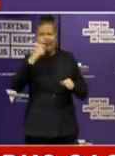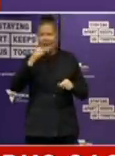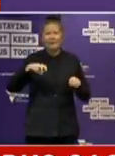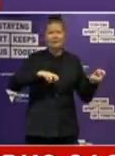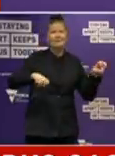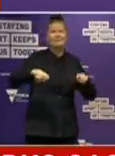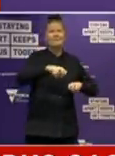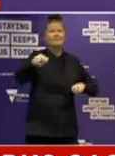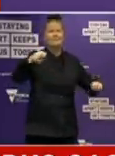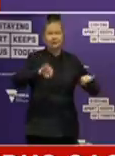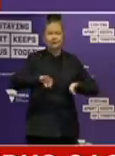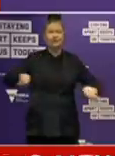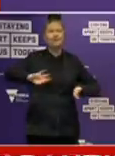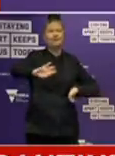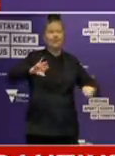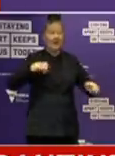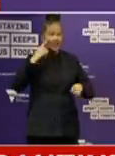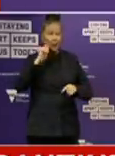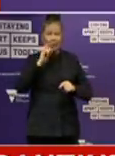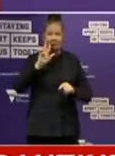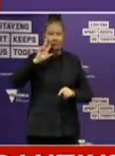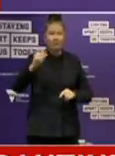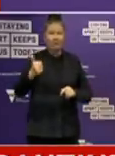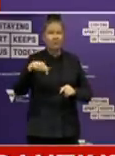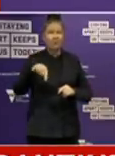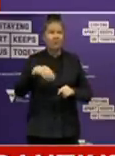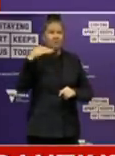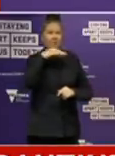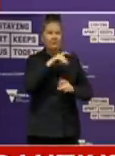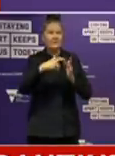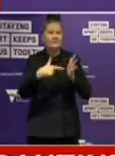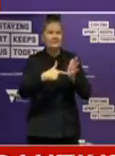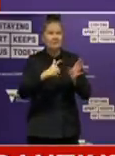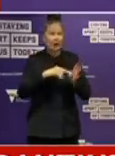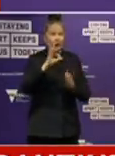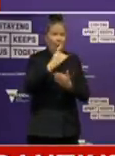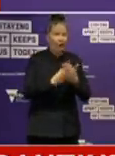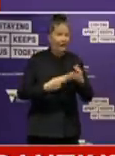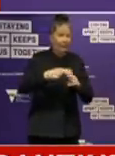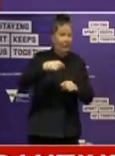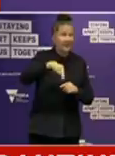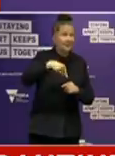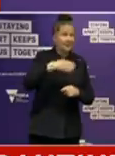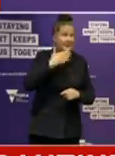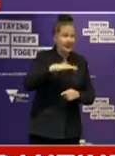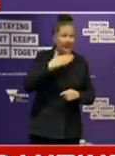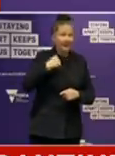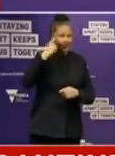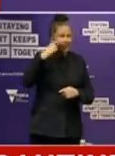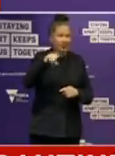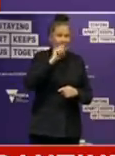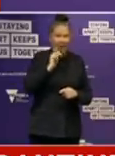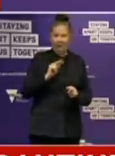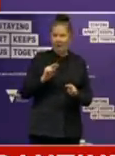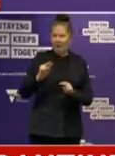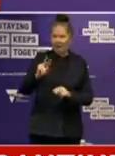the City, and I think not just for this summer. It's going to be something that I think Victorians will love and appreciate and will create a